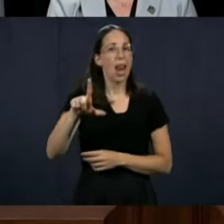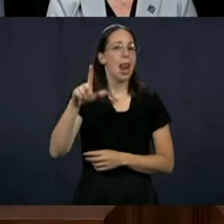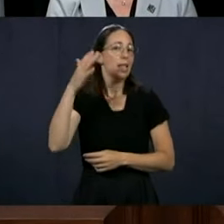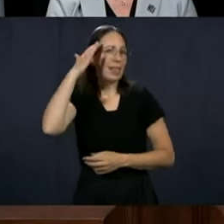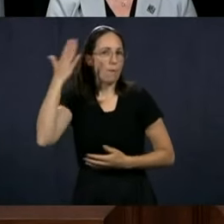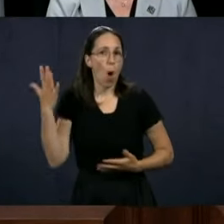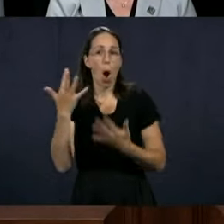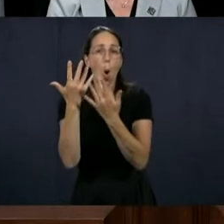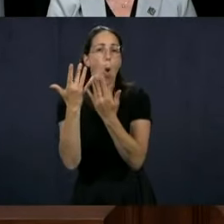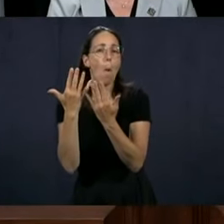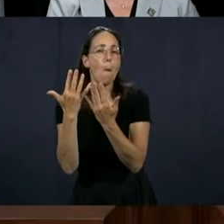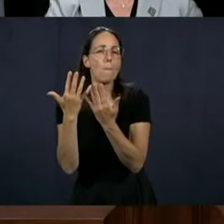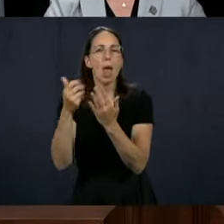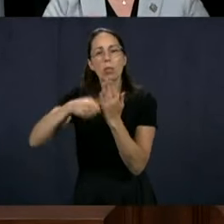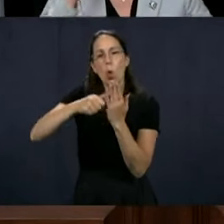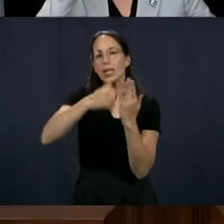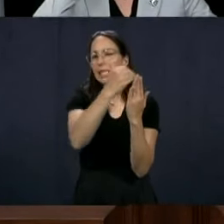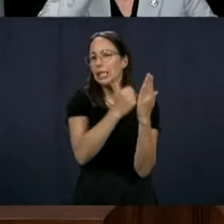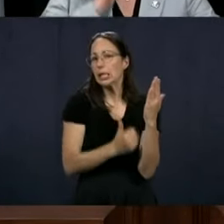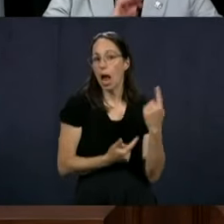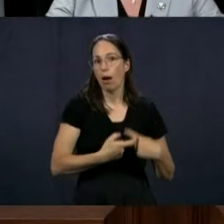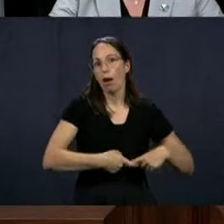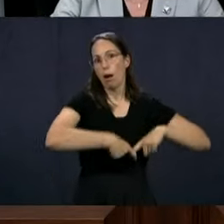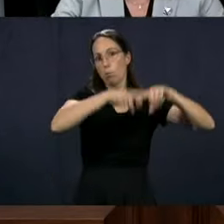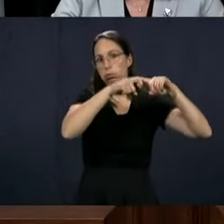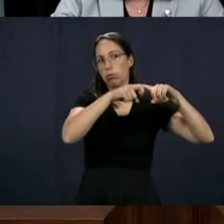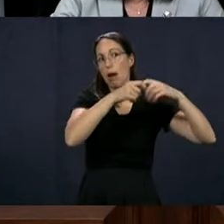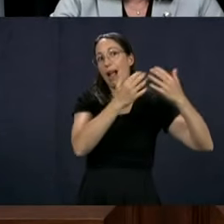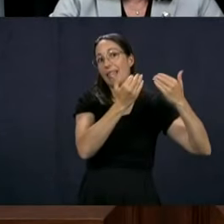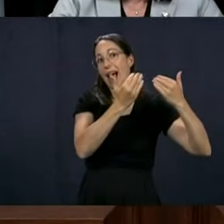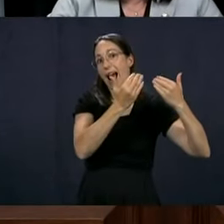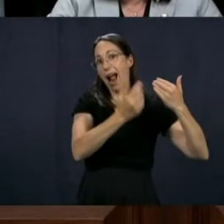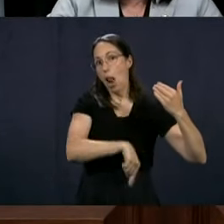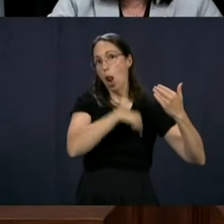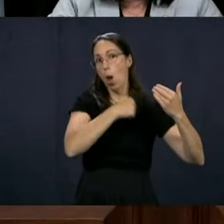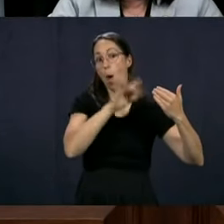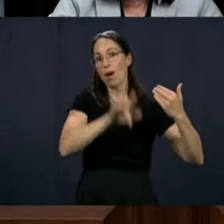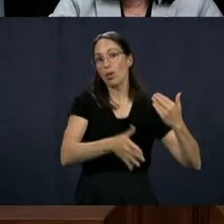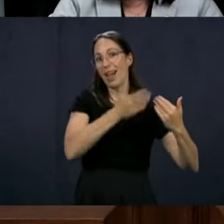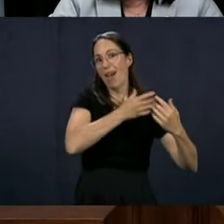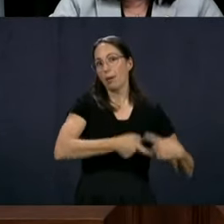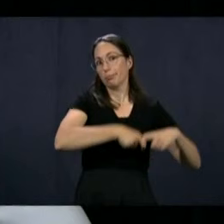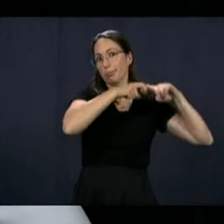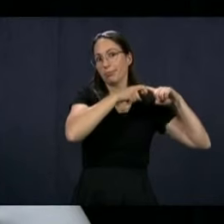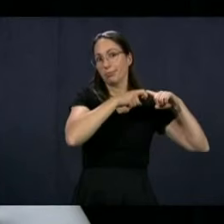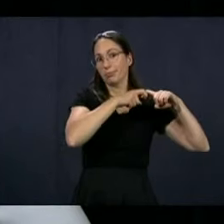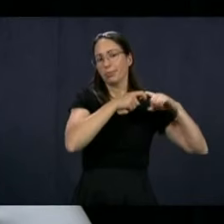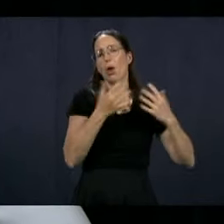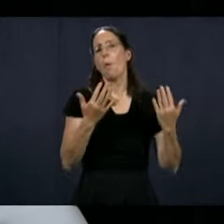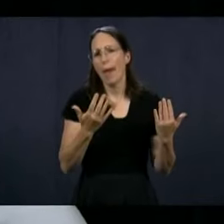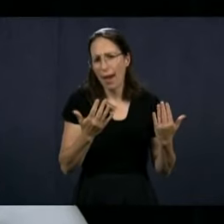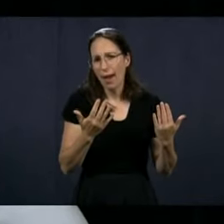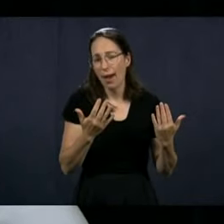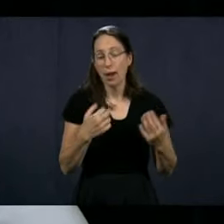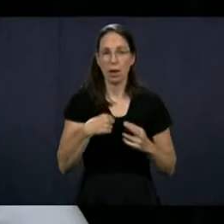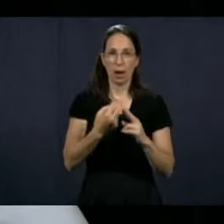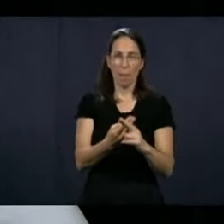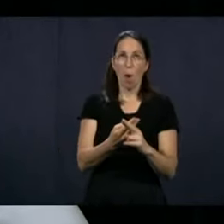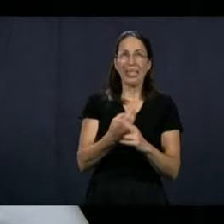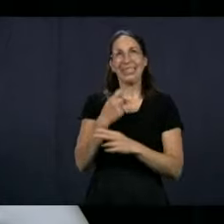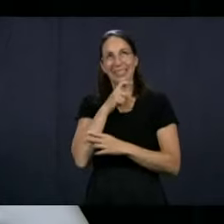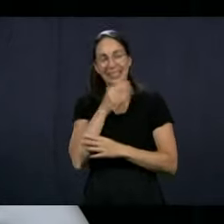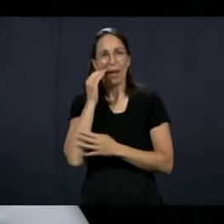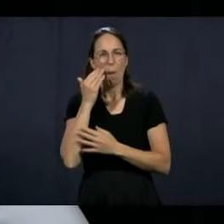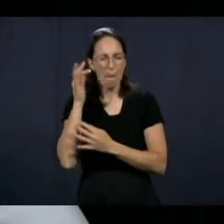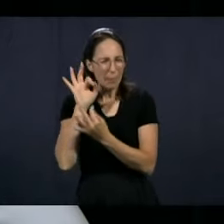awaiting right now that the work be done in courthouses? Well, it's very difficult to give a number right now. You know, there are